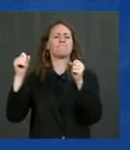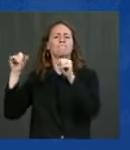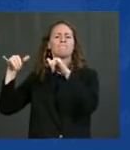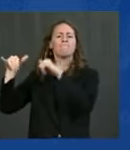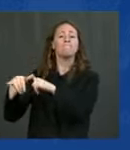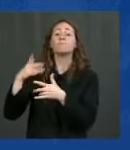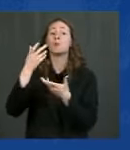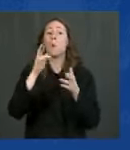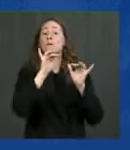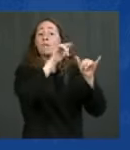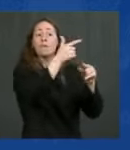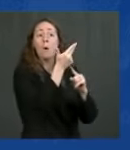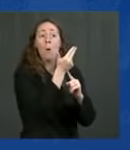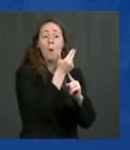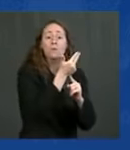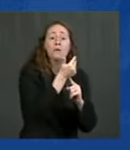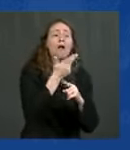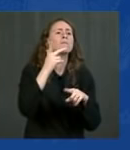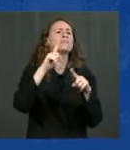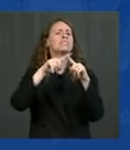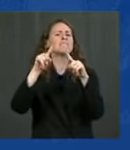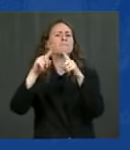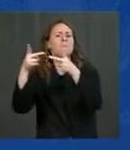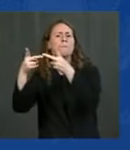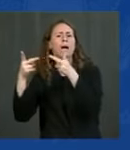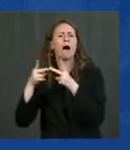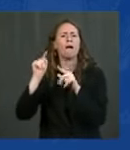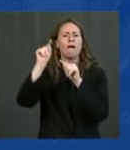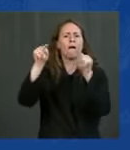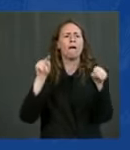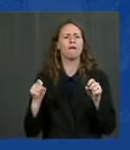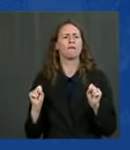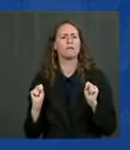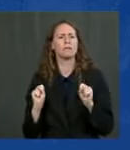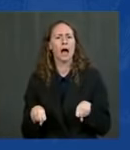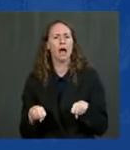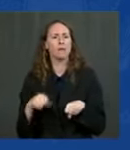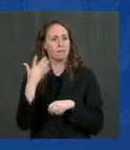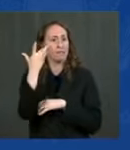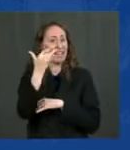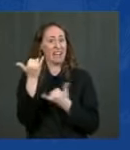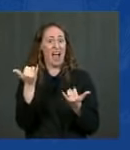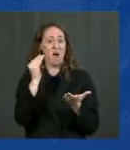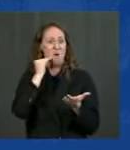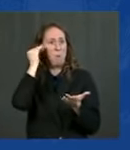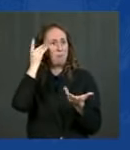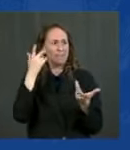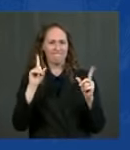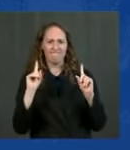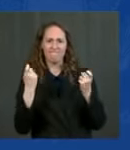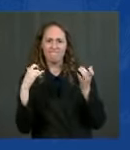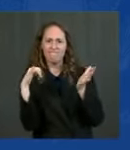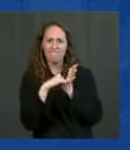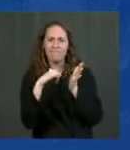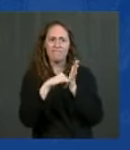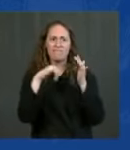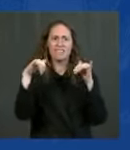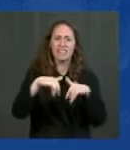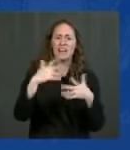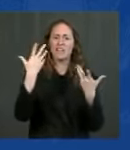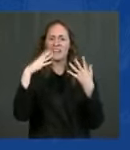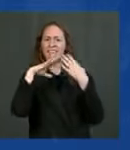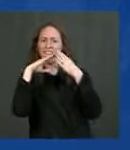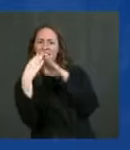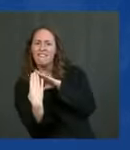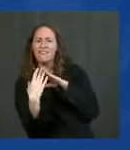racked up because you couldn't stay at home during the hurricane or because your home does is not livable now leaf